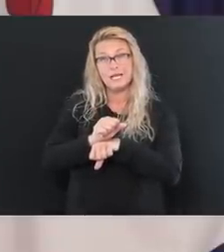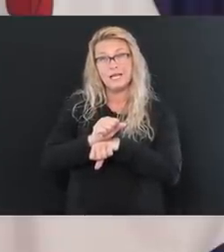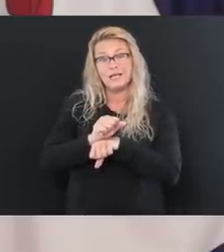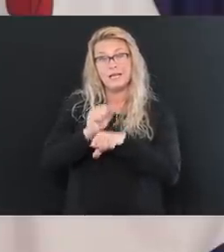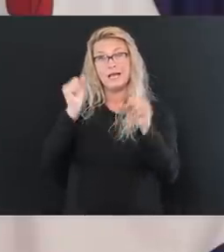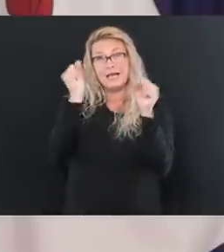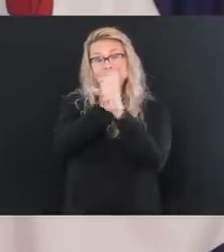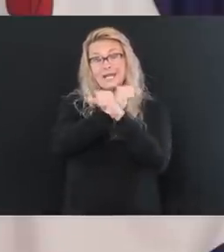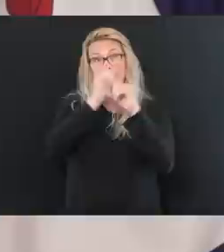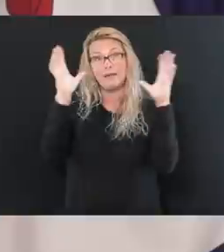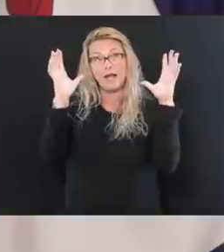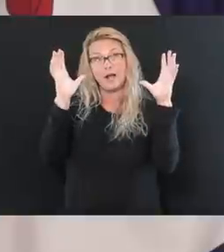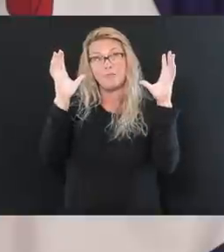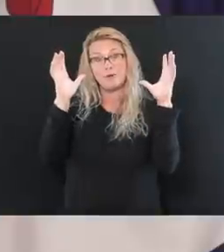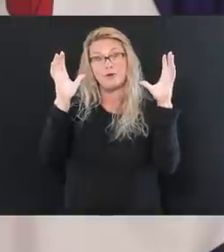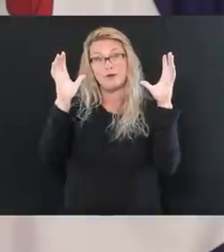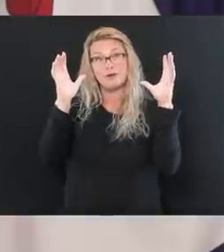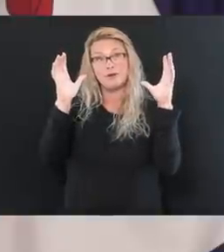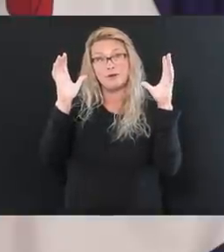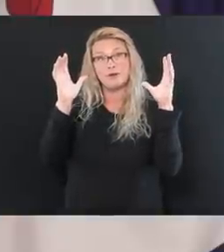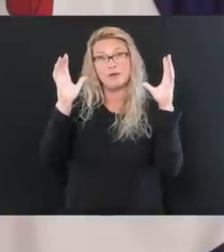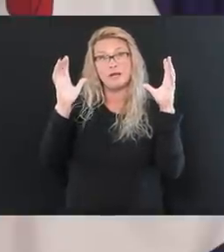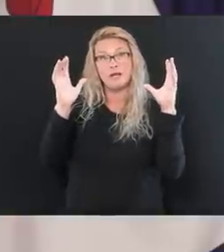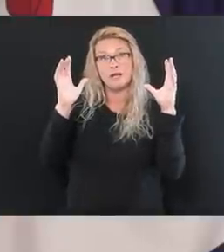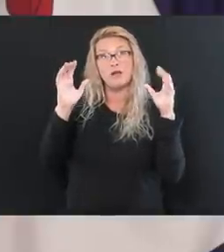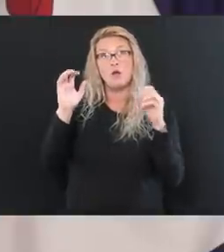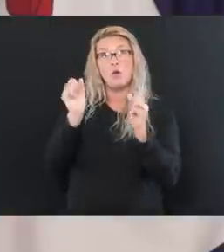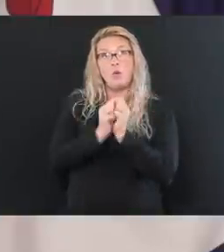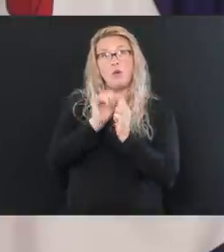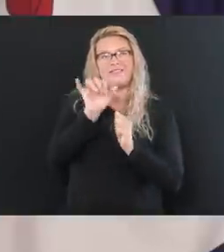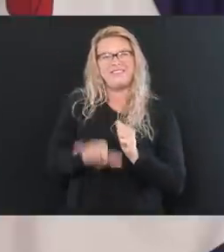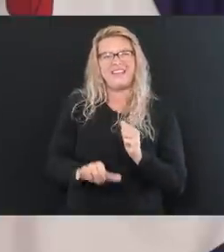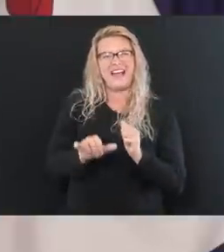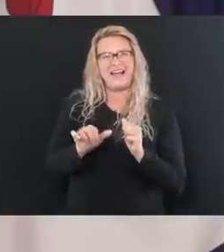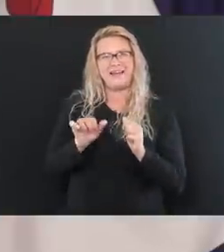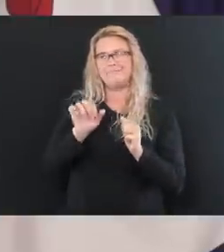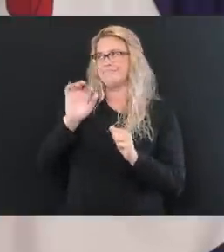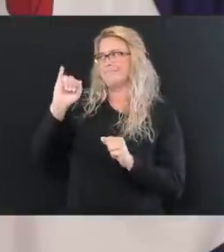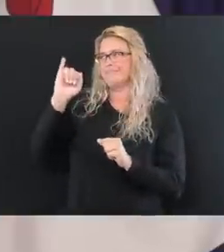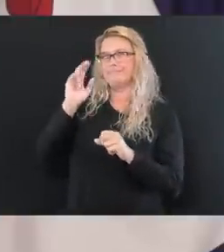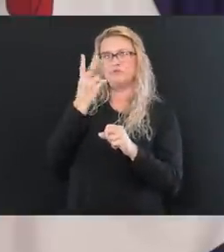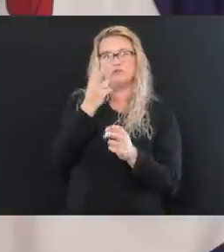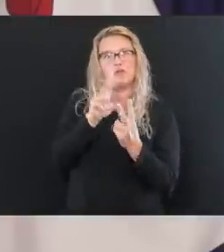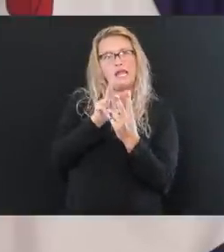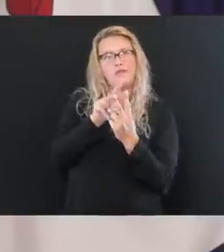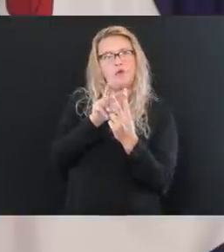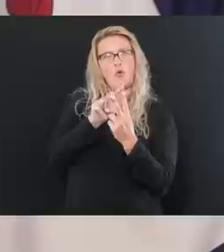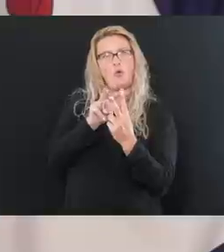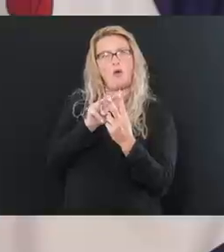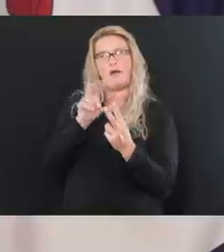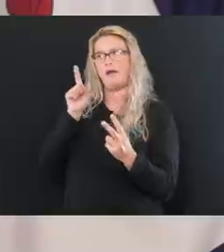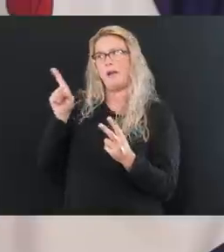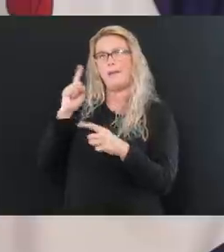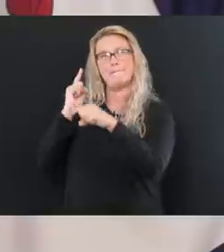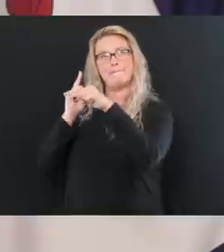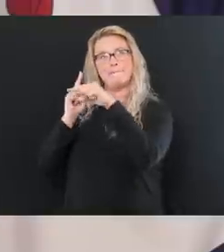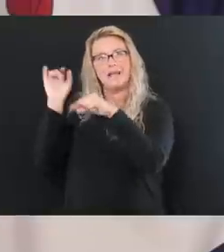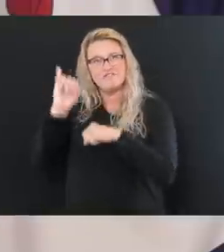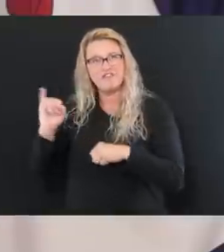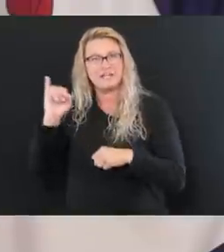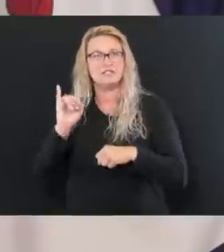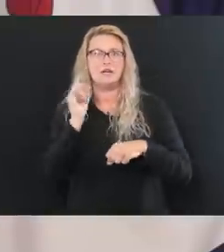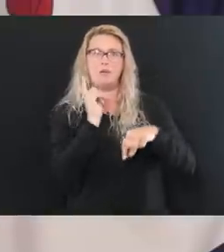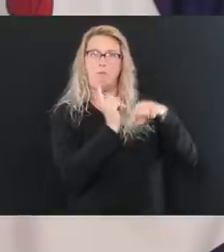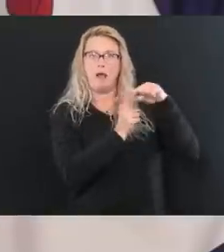the idea of going infection and positivity and giving us the, the choice of the